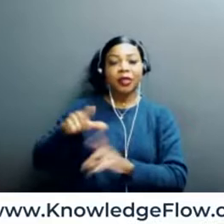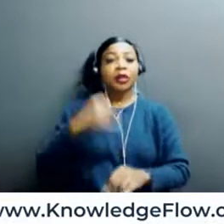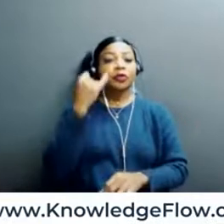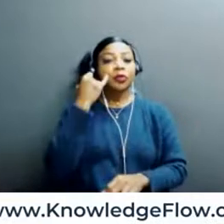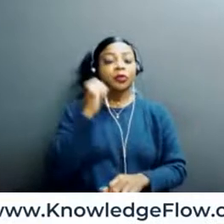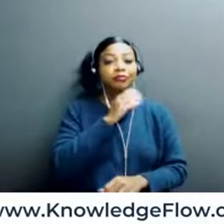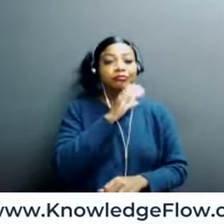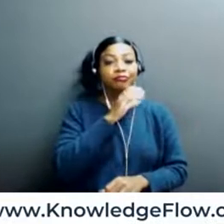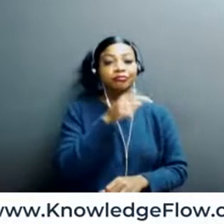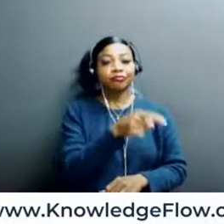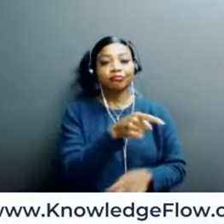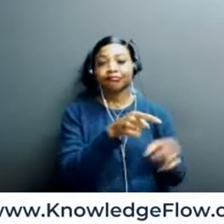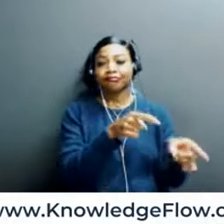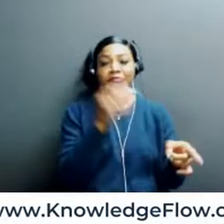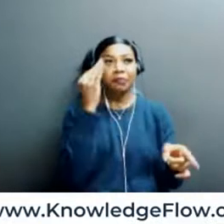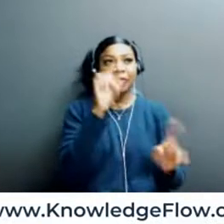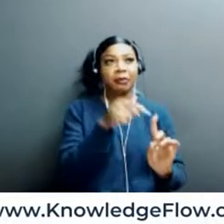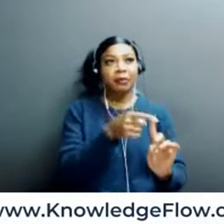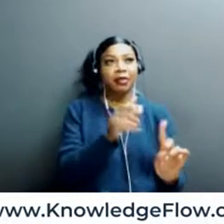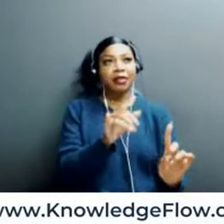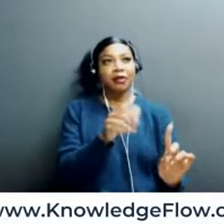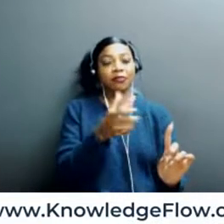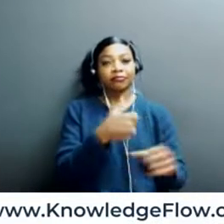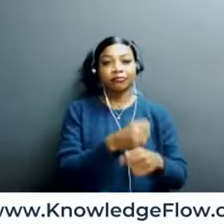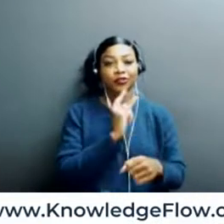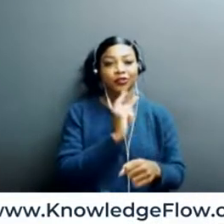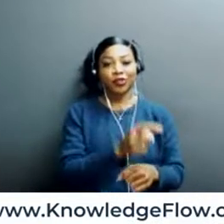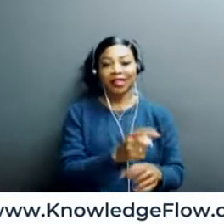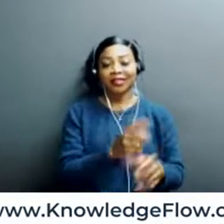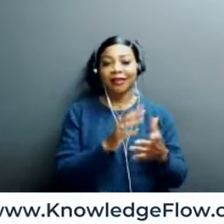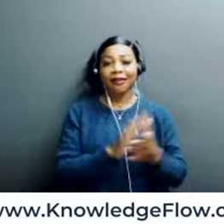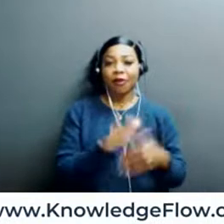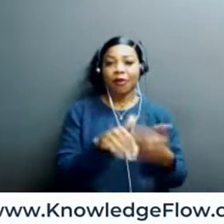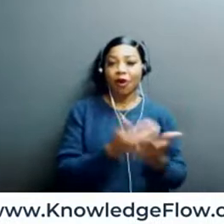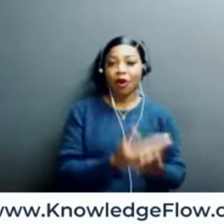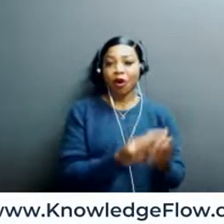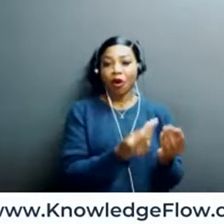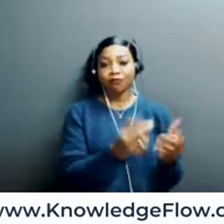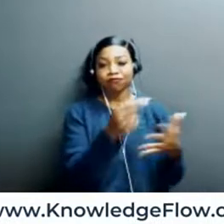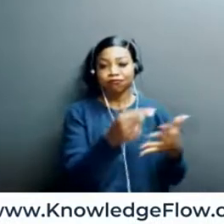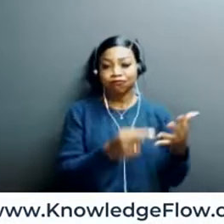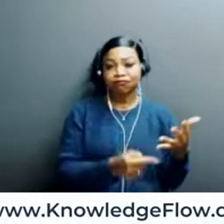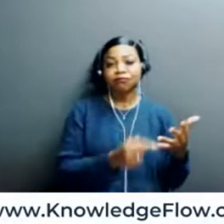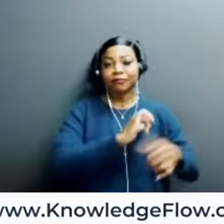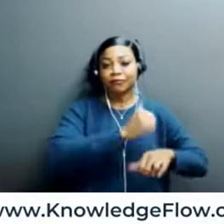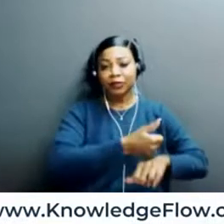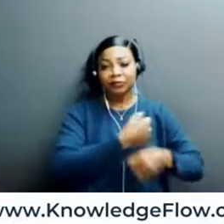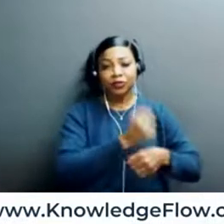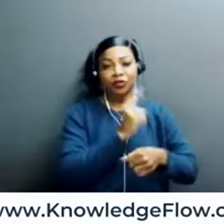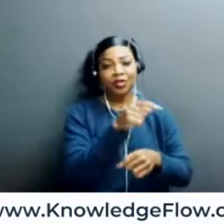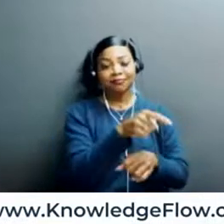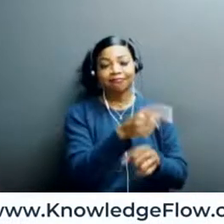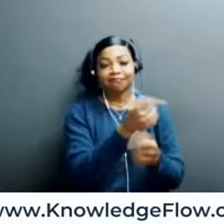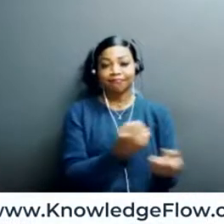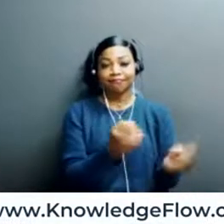is, you know, thinking about this and wants to make sure that they're putting all the assets on their side to stay safe. What would you say are the top fives